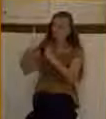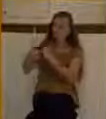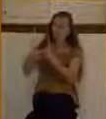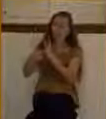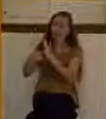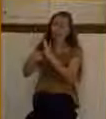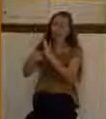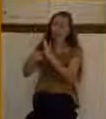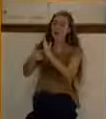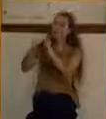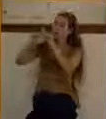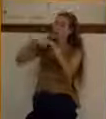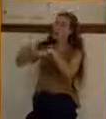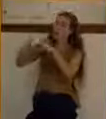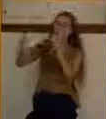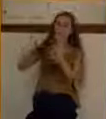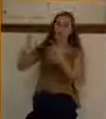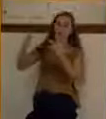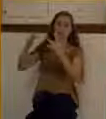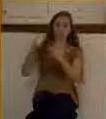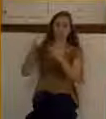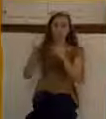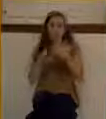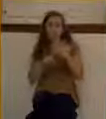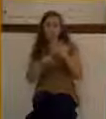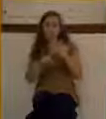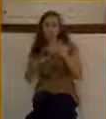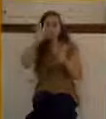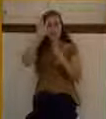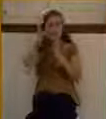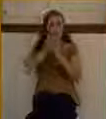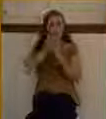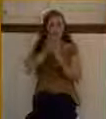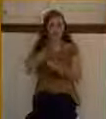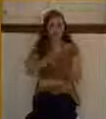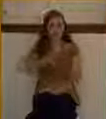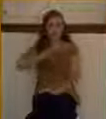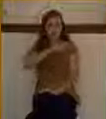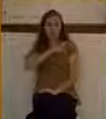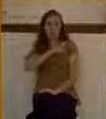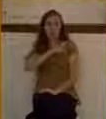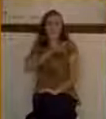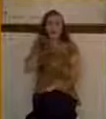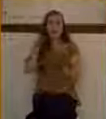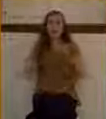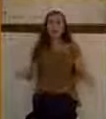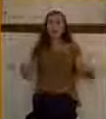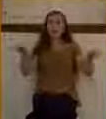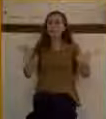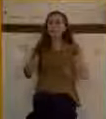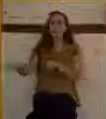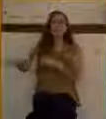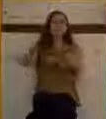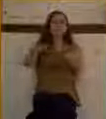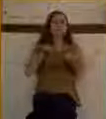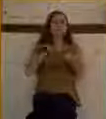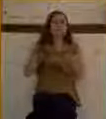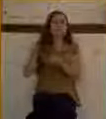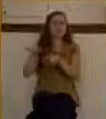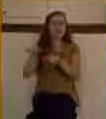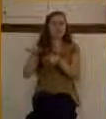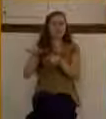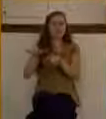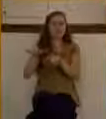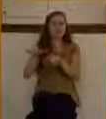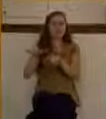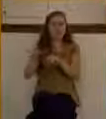personal, not general. Notice where he said, have mercy on me. That's personal. He didn't say,